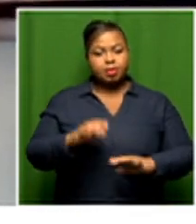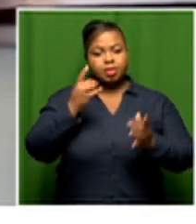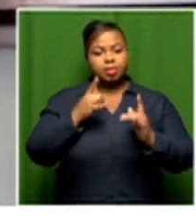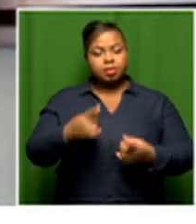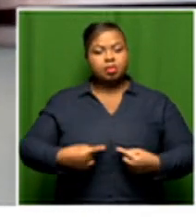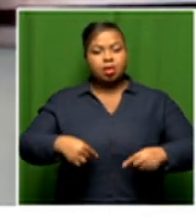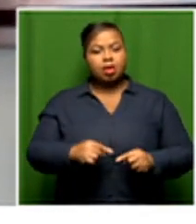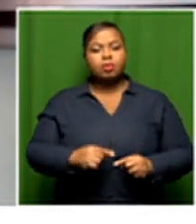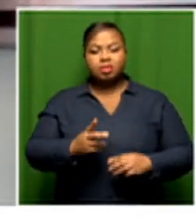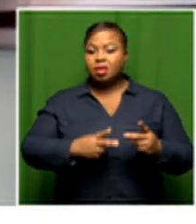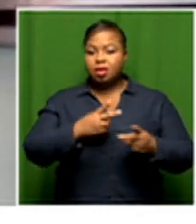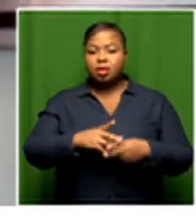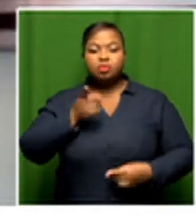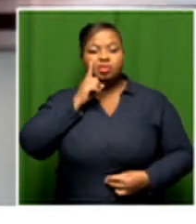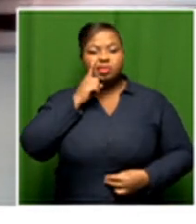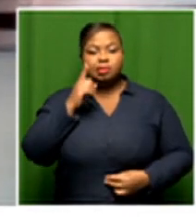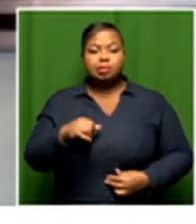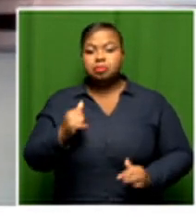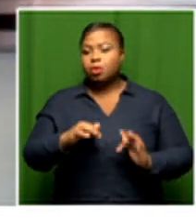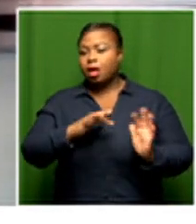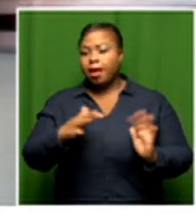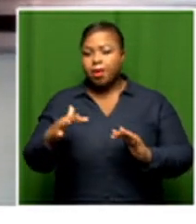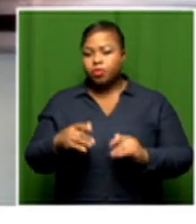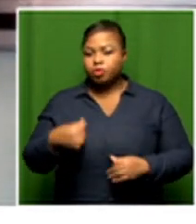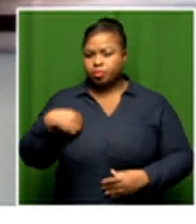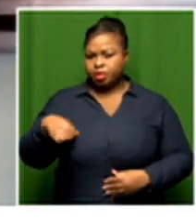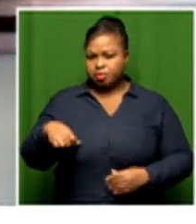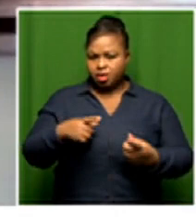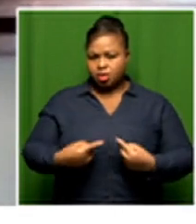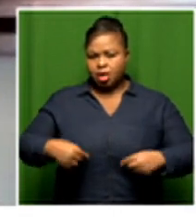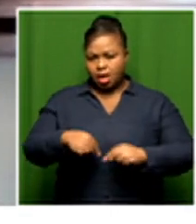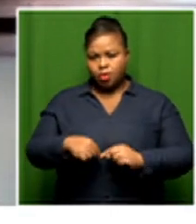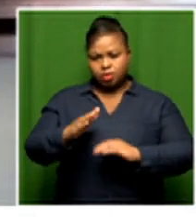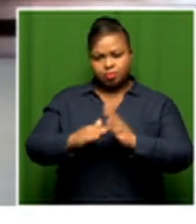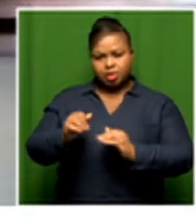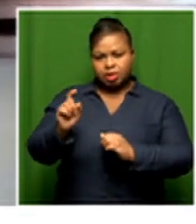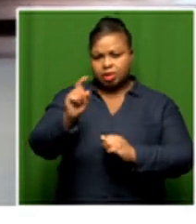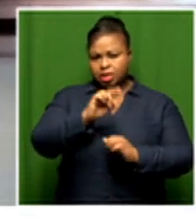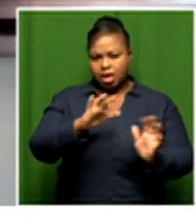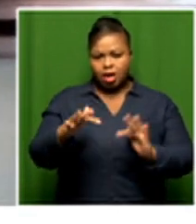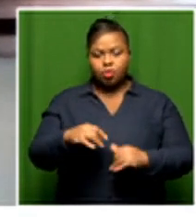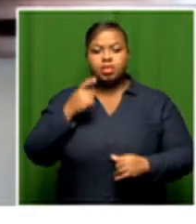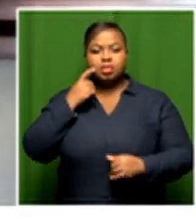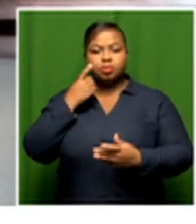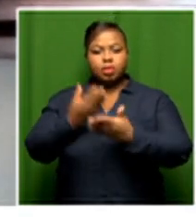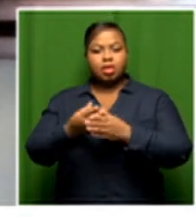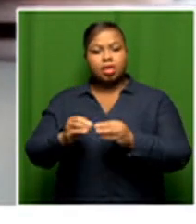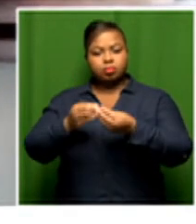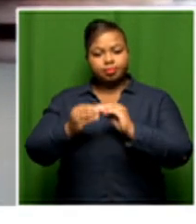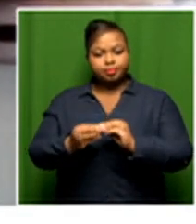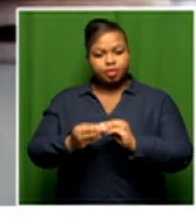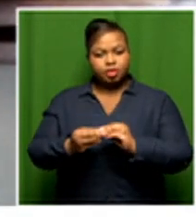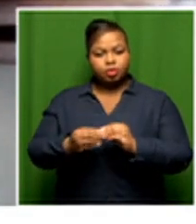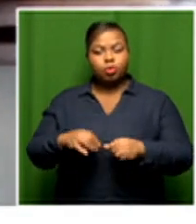also looked at the infrastructure of our municipality so that we can be able to enhance our own strides in and inviting and